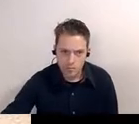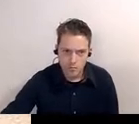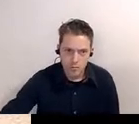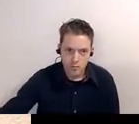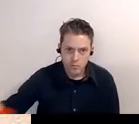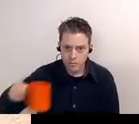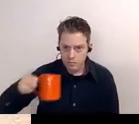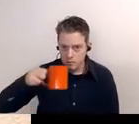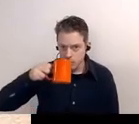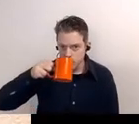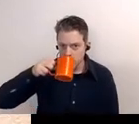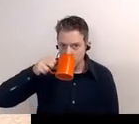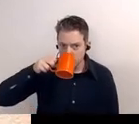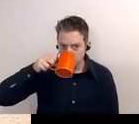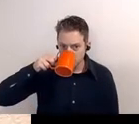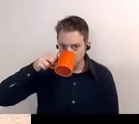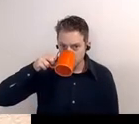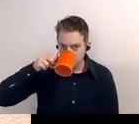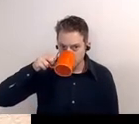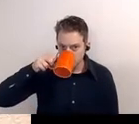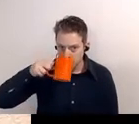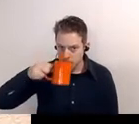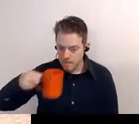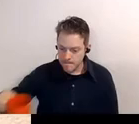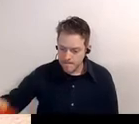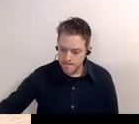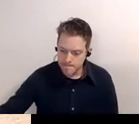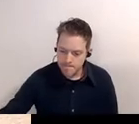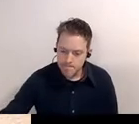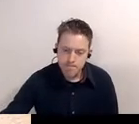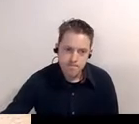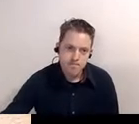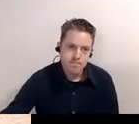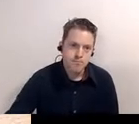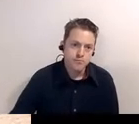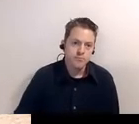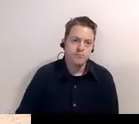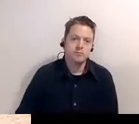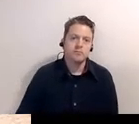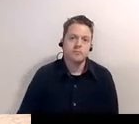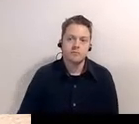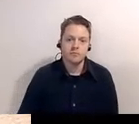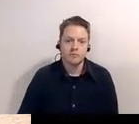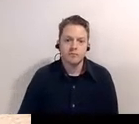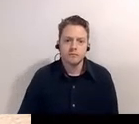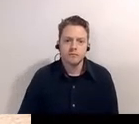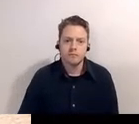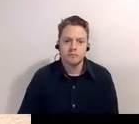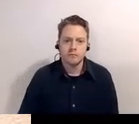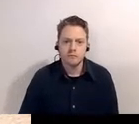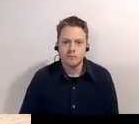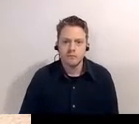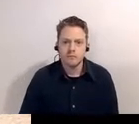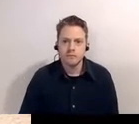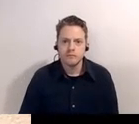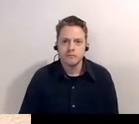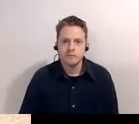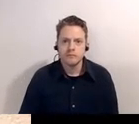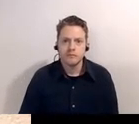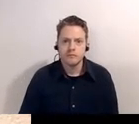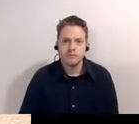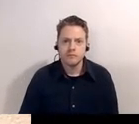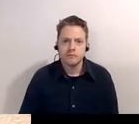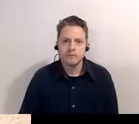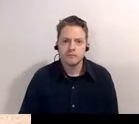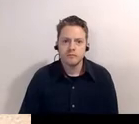and uh and hillendale um and and the reservoir is is